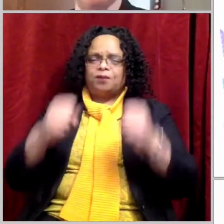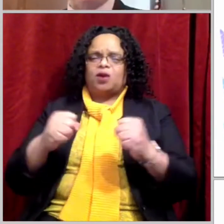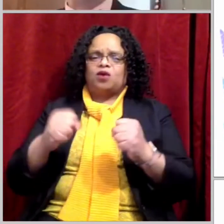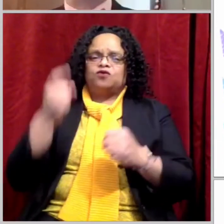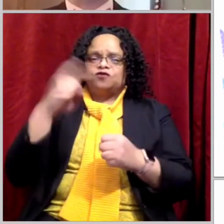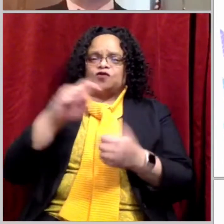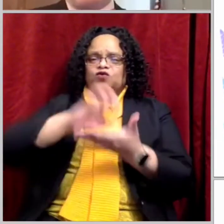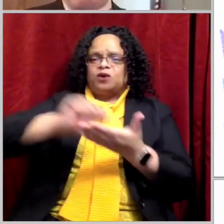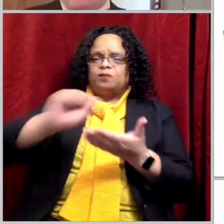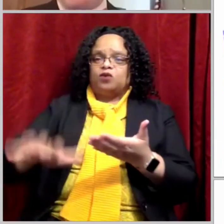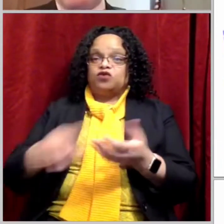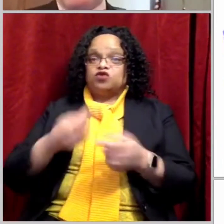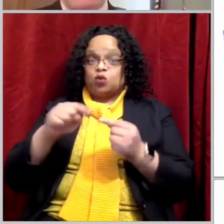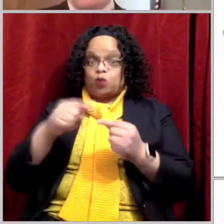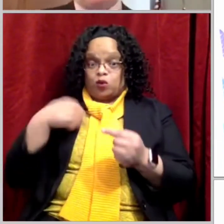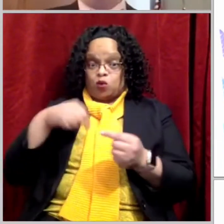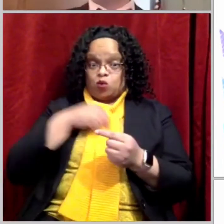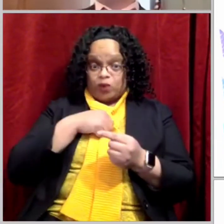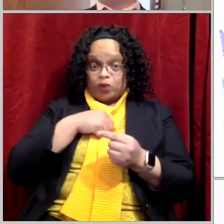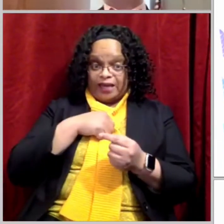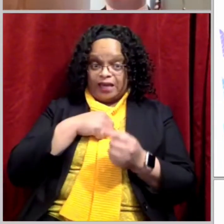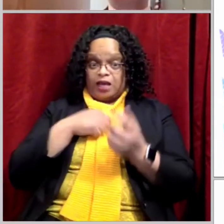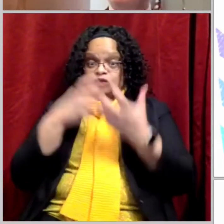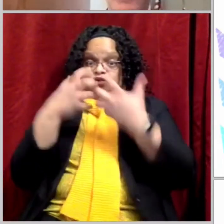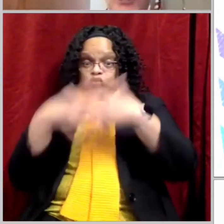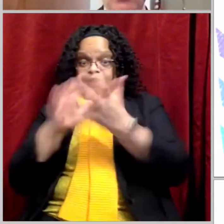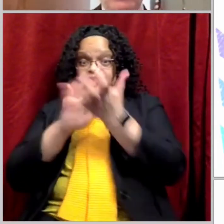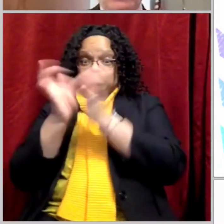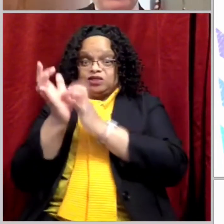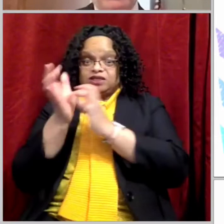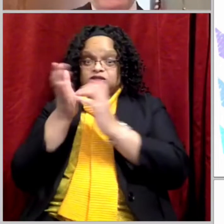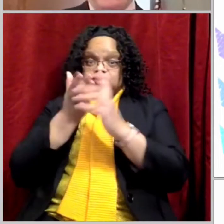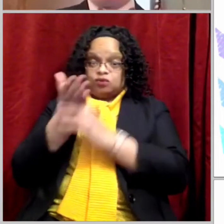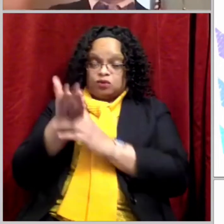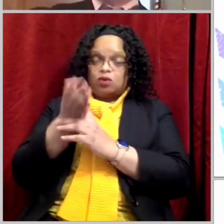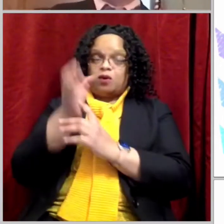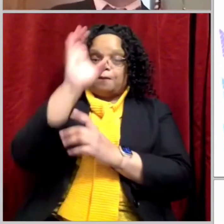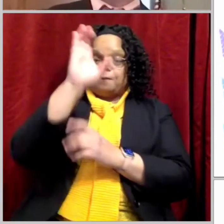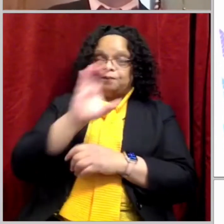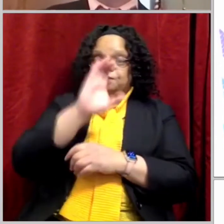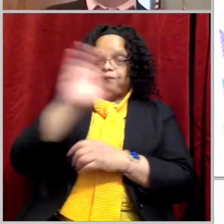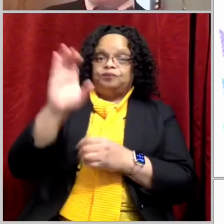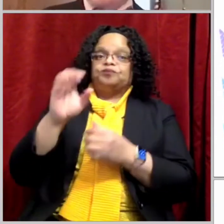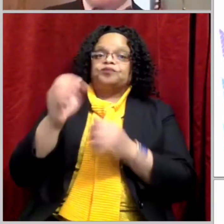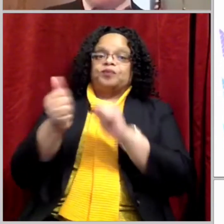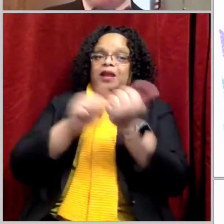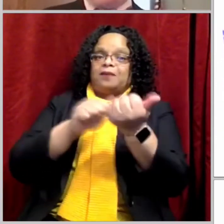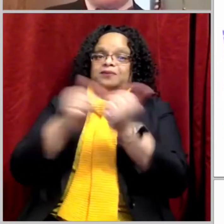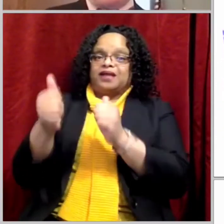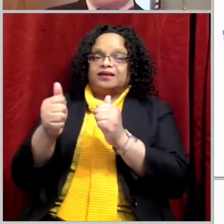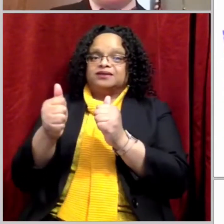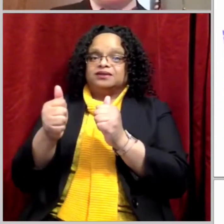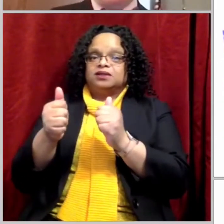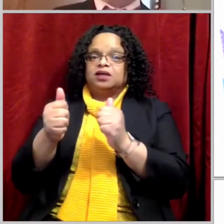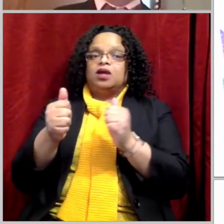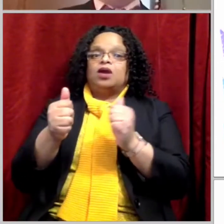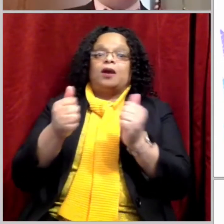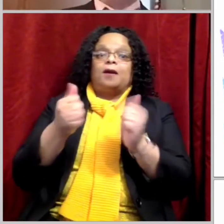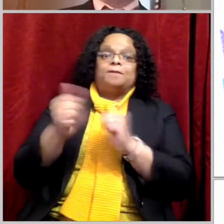burial, and resurrection by baptism, we begin also a new journey, as Jesus did when he was baptized.